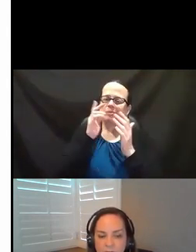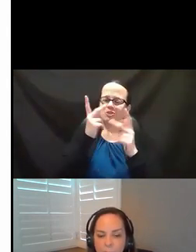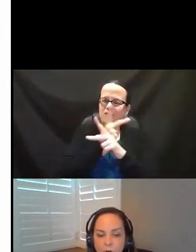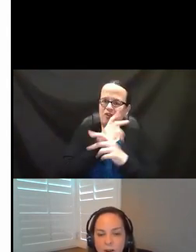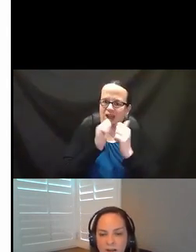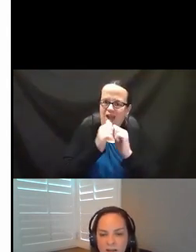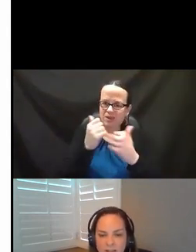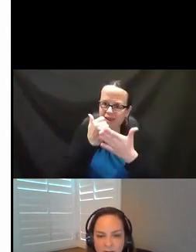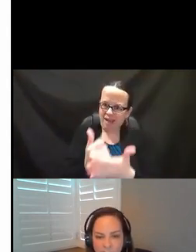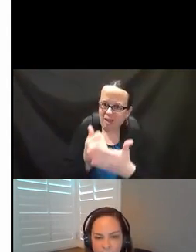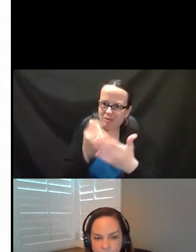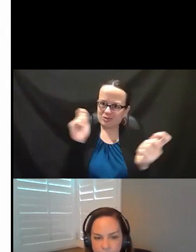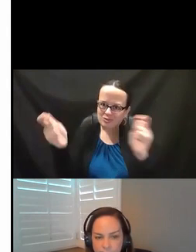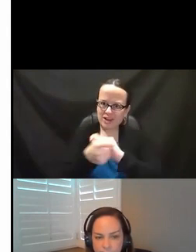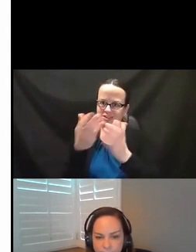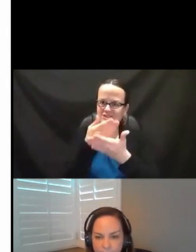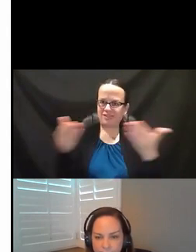didn't happen anymore. Next slide.